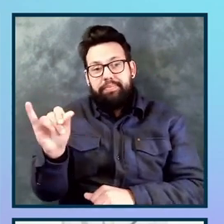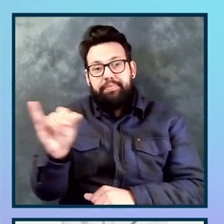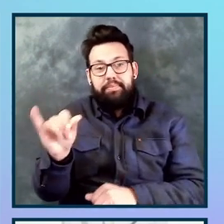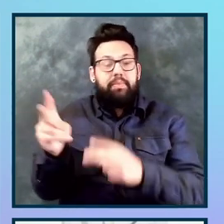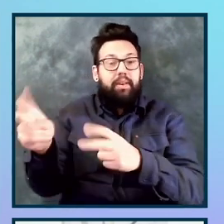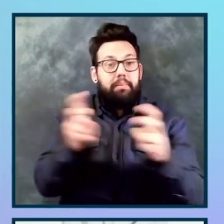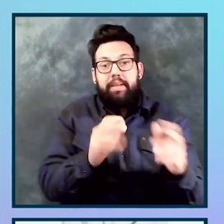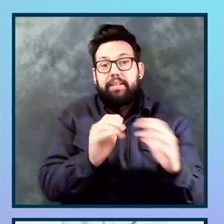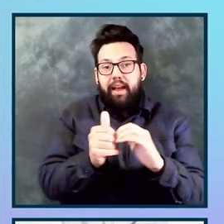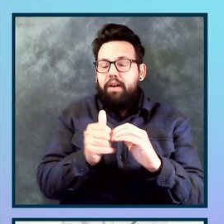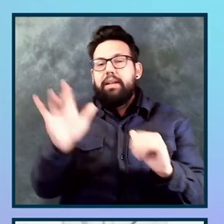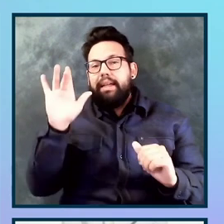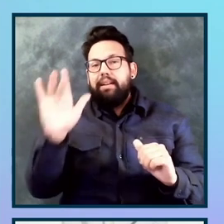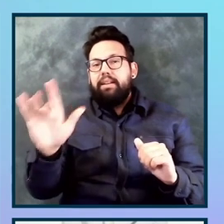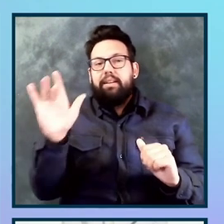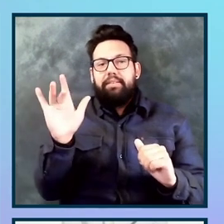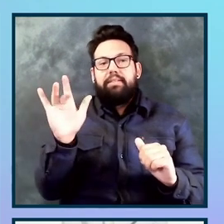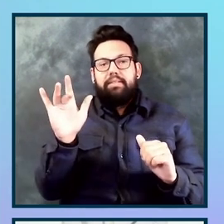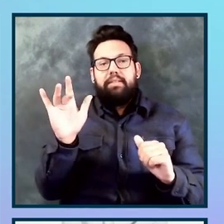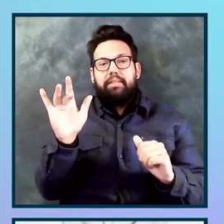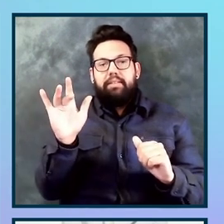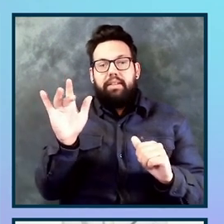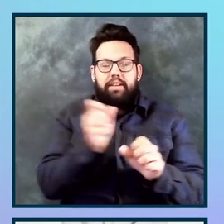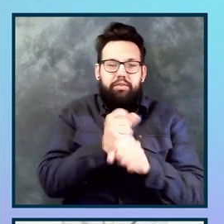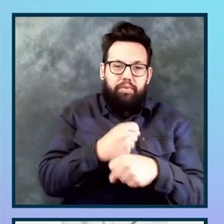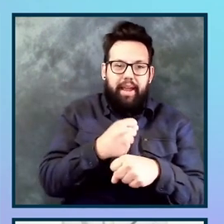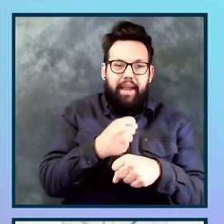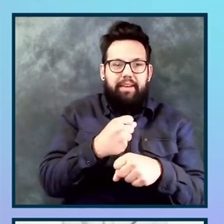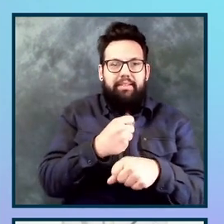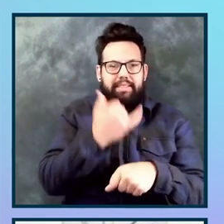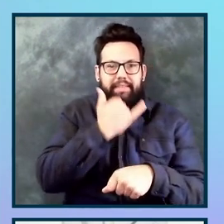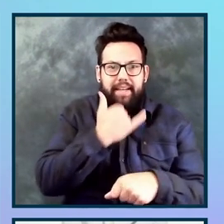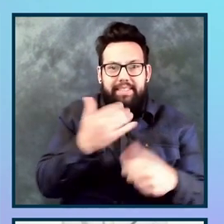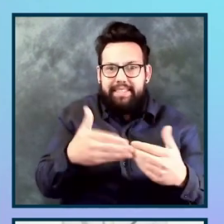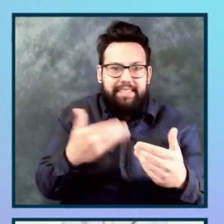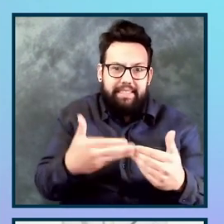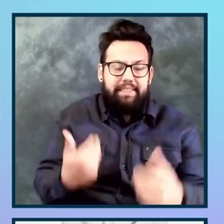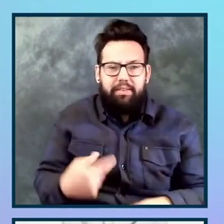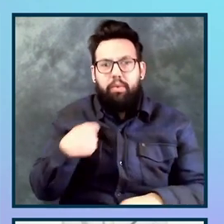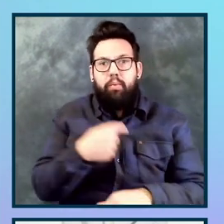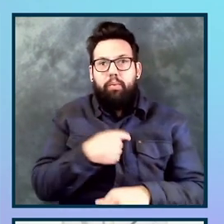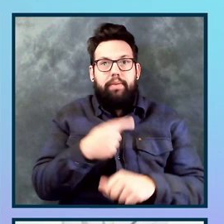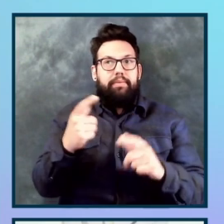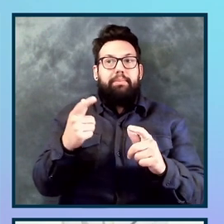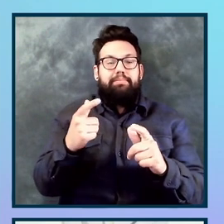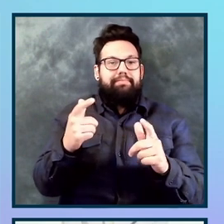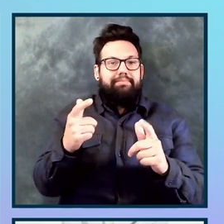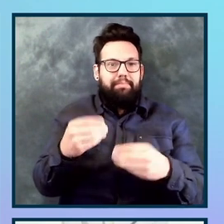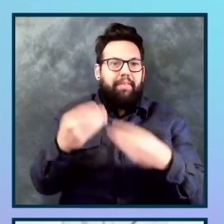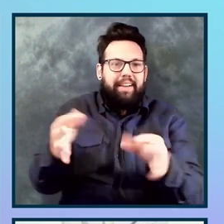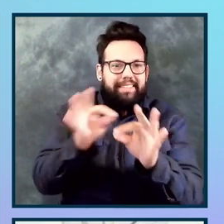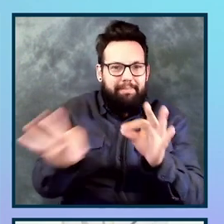checkpoint and be able to, again, create a defect very easily. We've made it very simple. Um, so with that